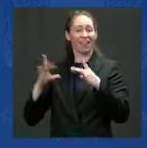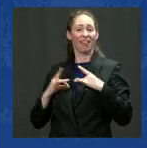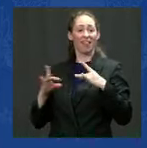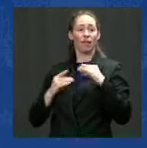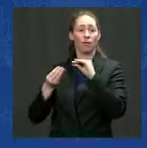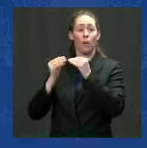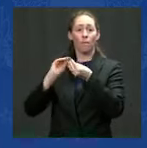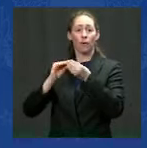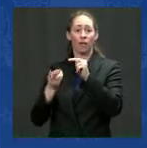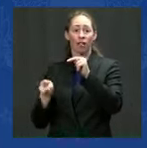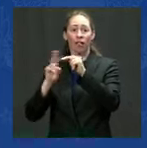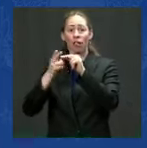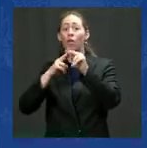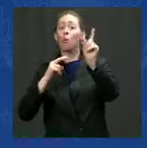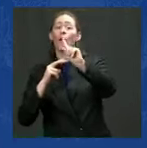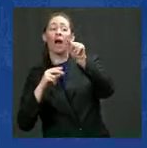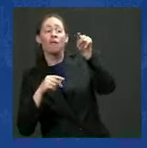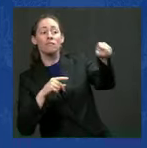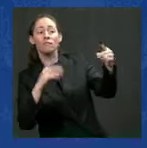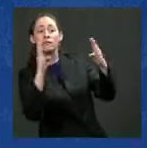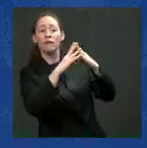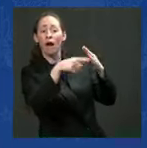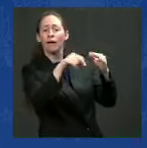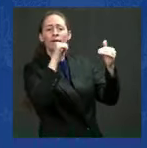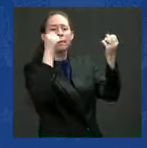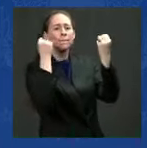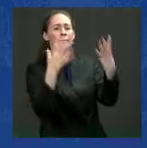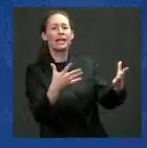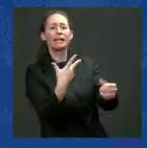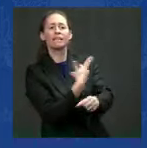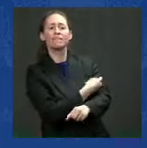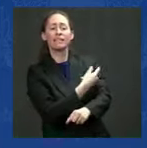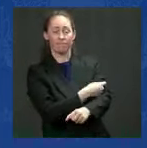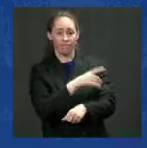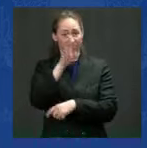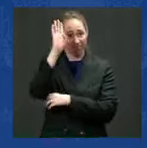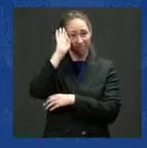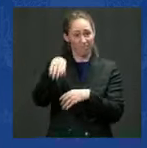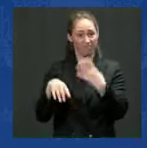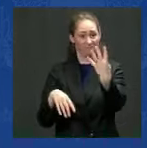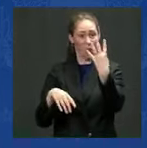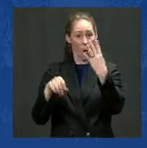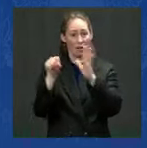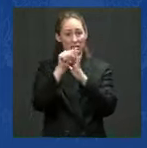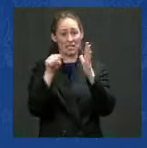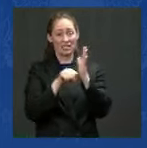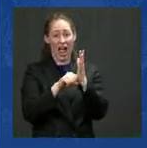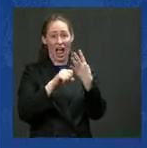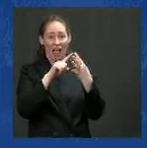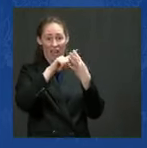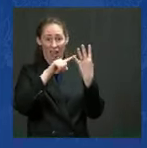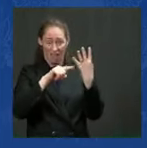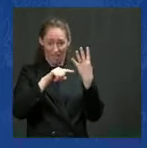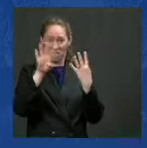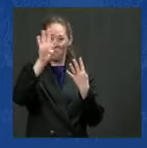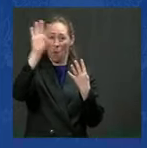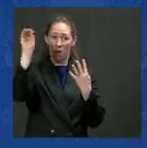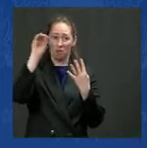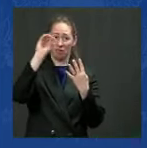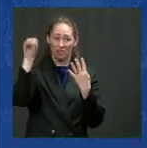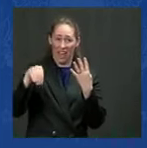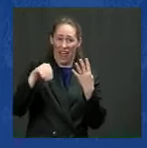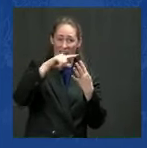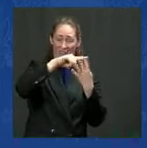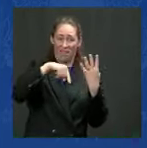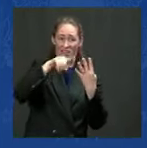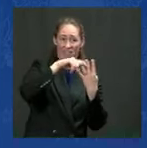low vaccination rates. Just four states account for nearly 40 percent — four states — 40 percent of